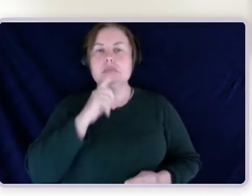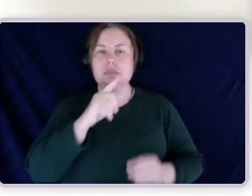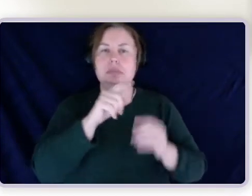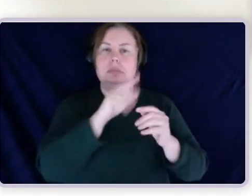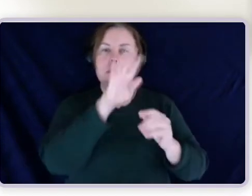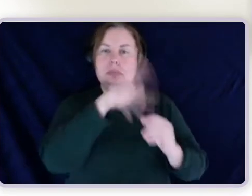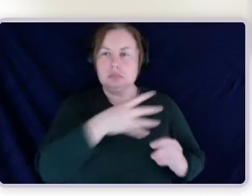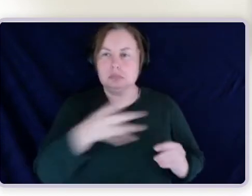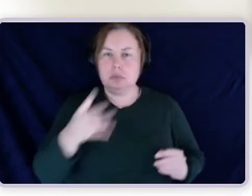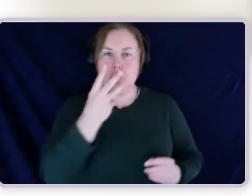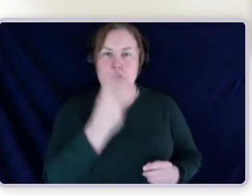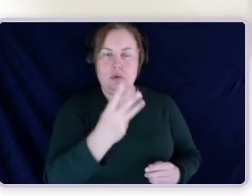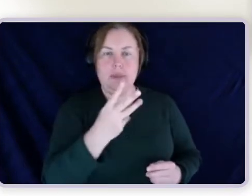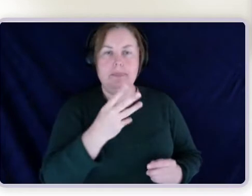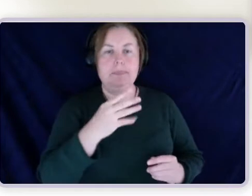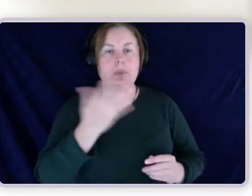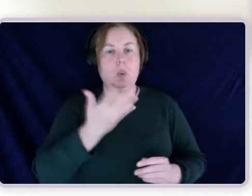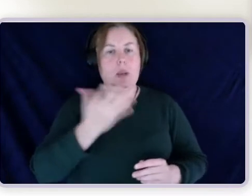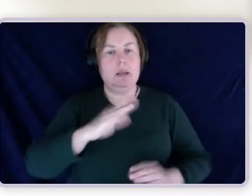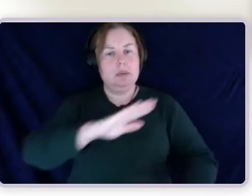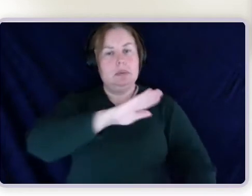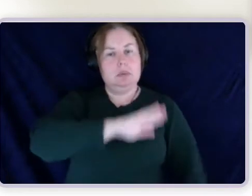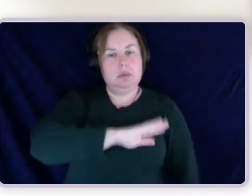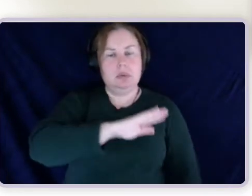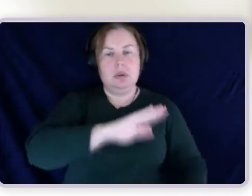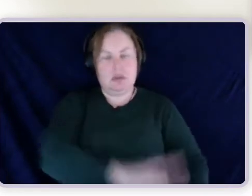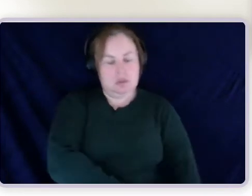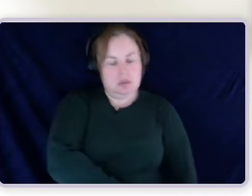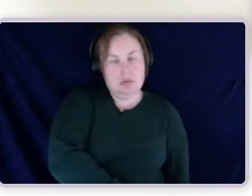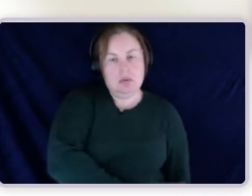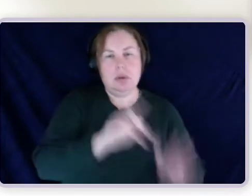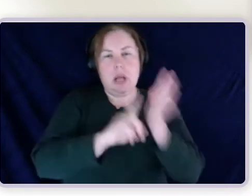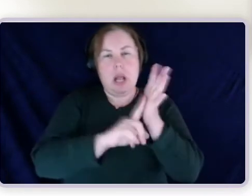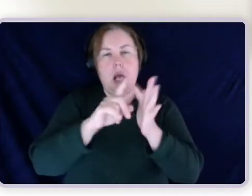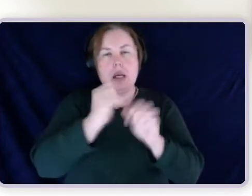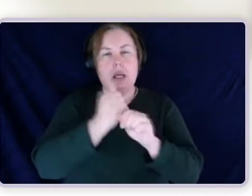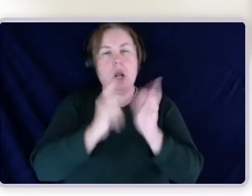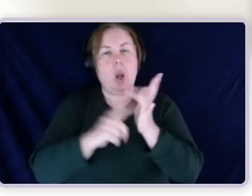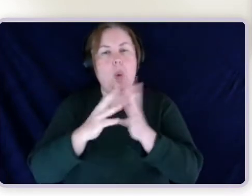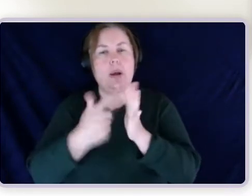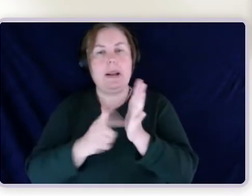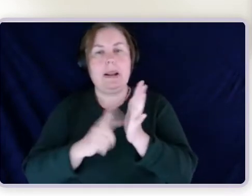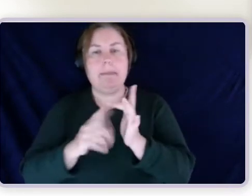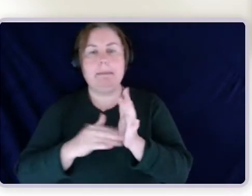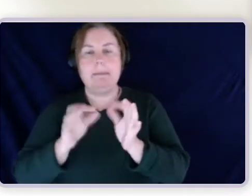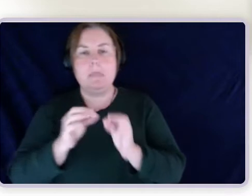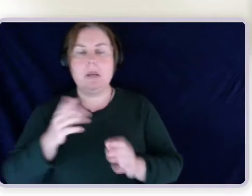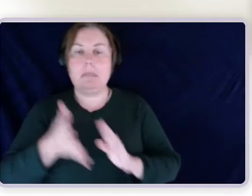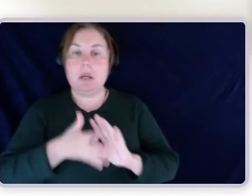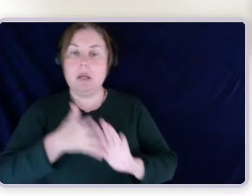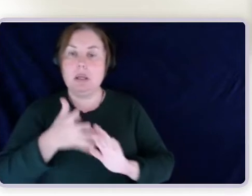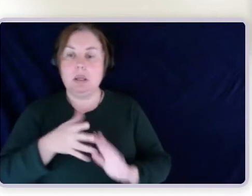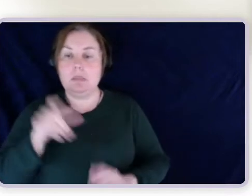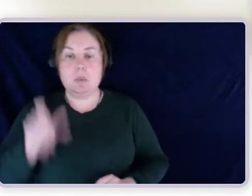points rating. To get 20 points under this table, a person must be unable to do any of the following,